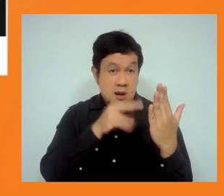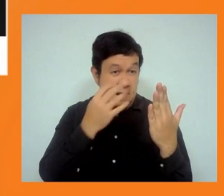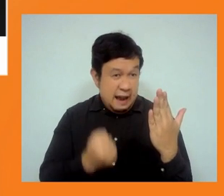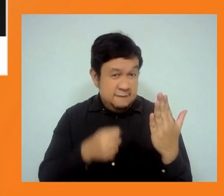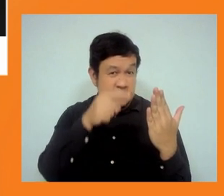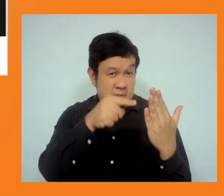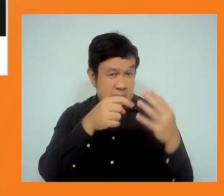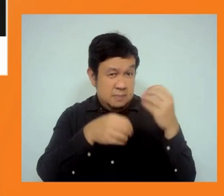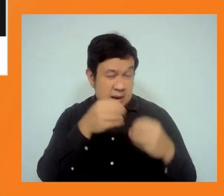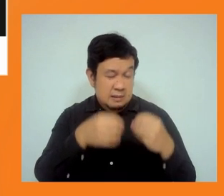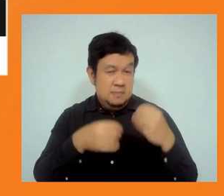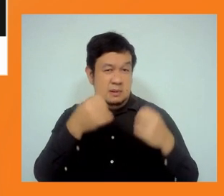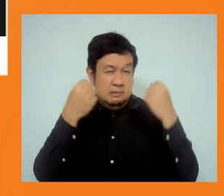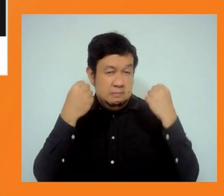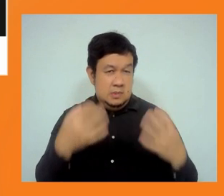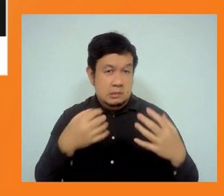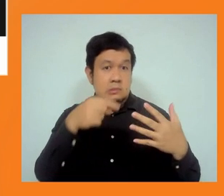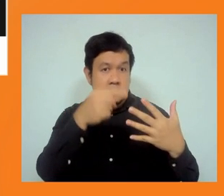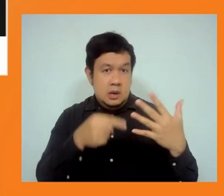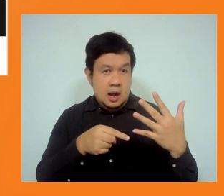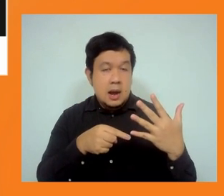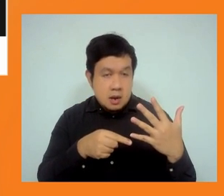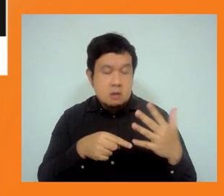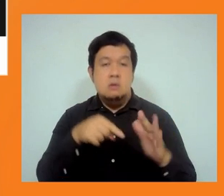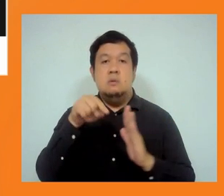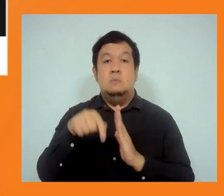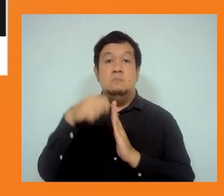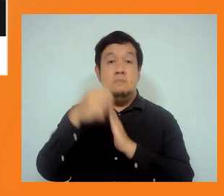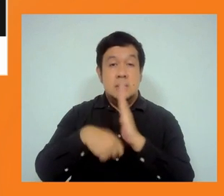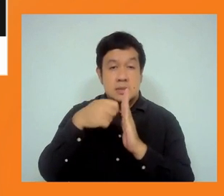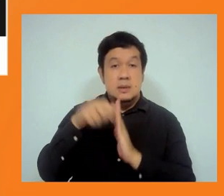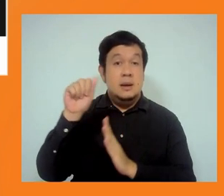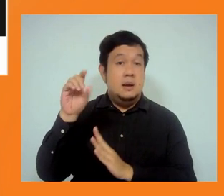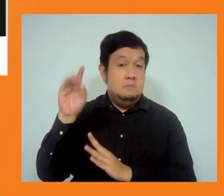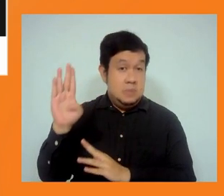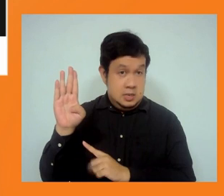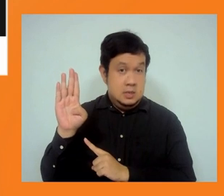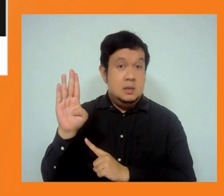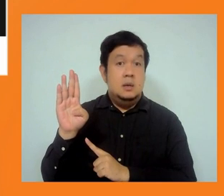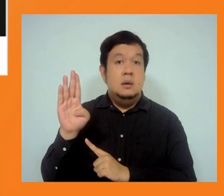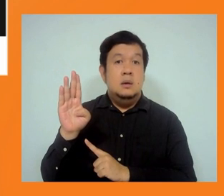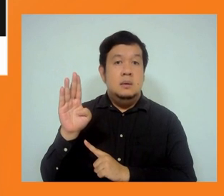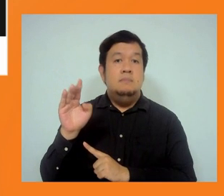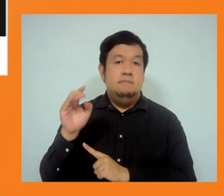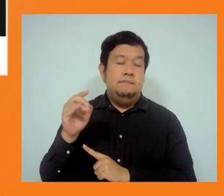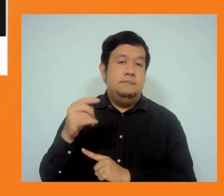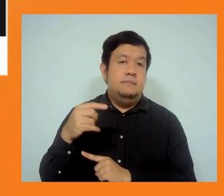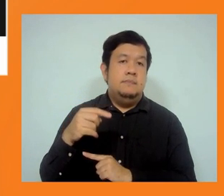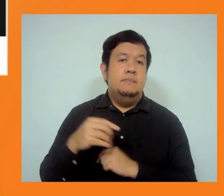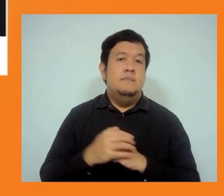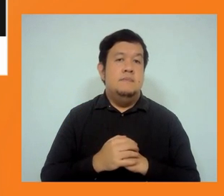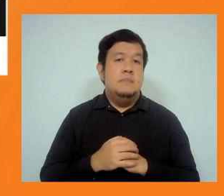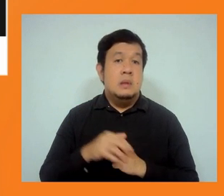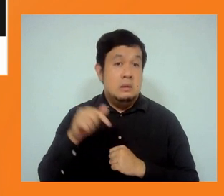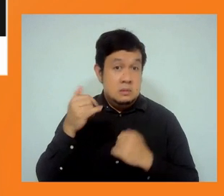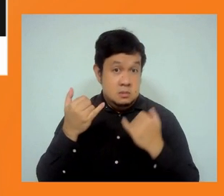projects were ADB distributed, they are not unionized, but it's very important